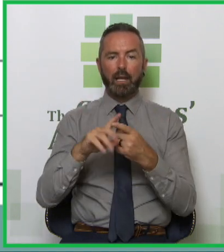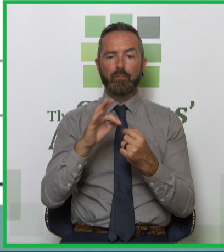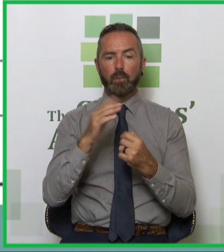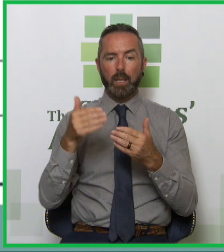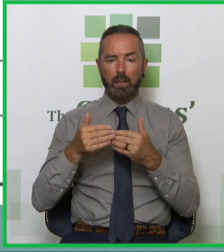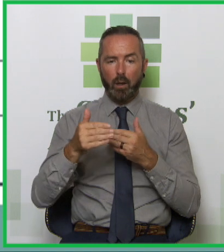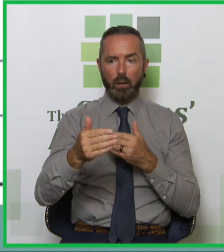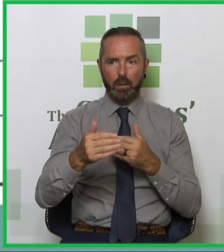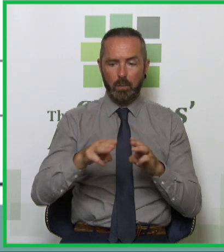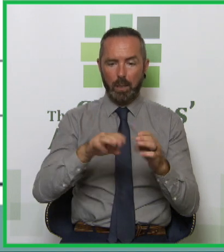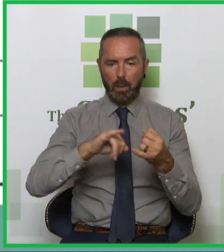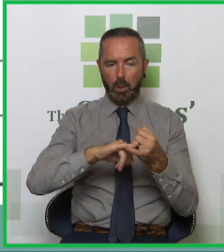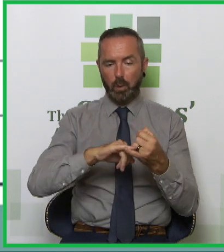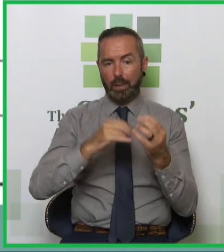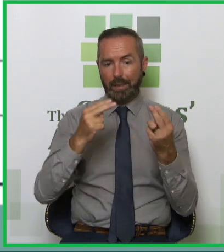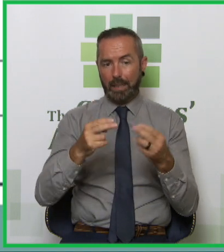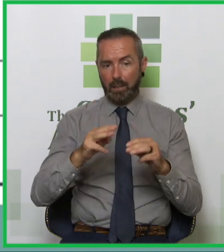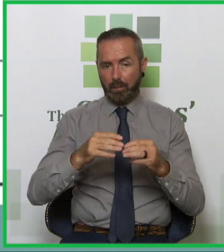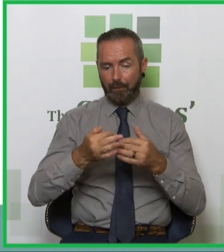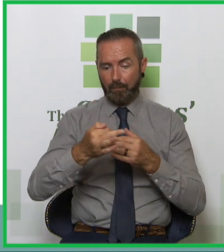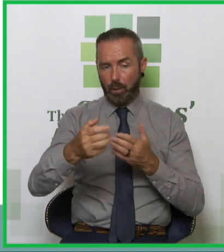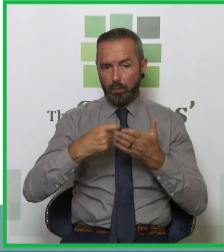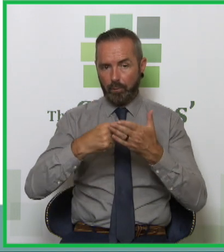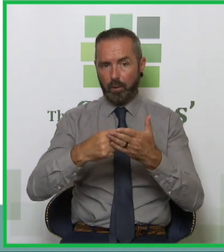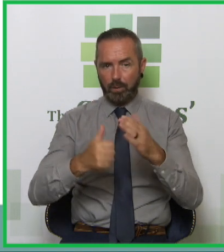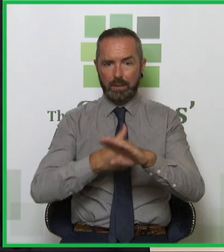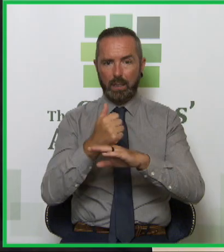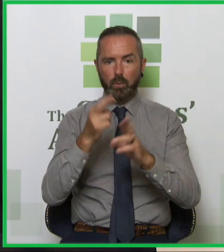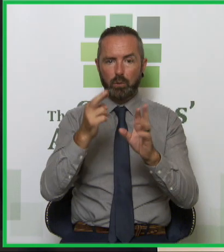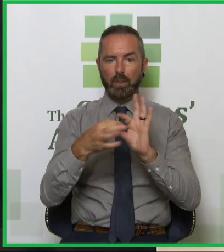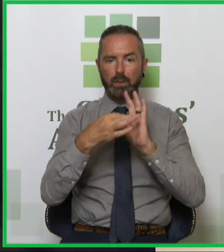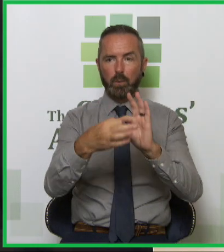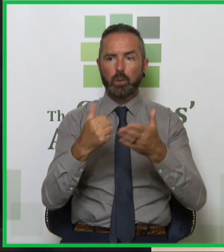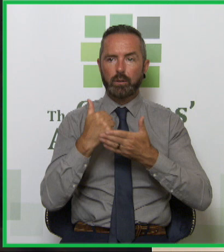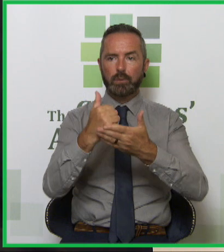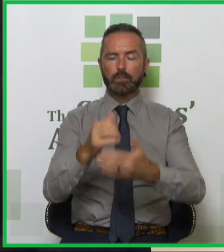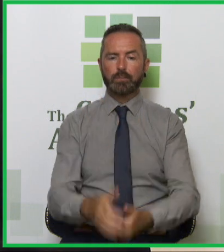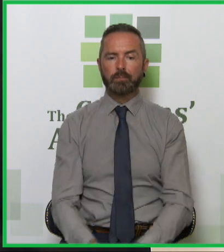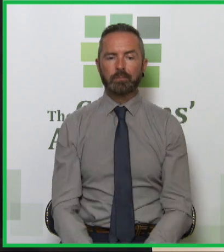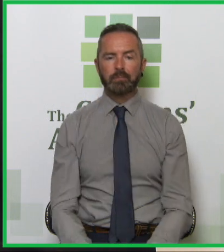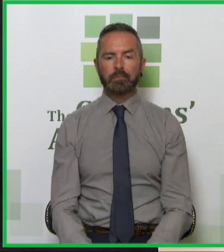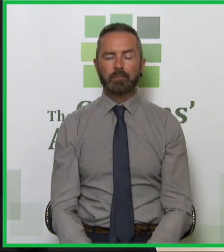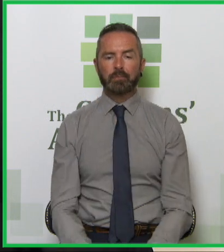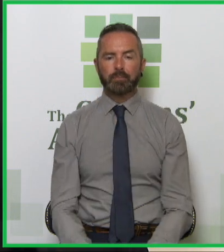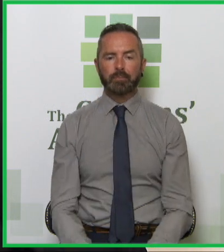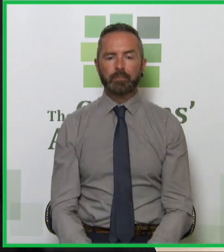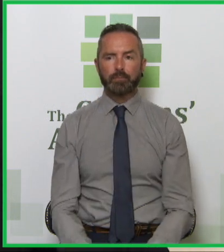that cohort who do need honoured referral, we can link them with the right support. So I want to just